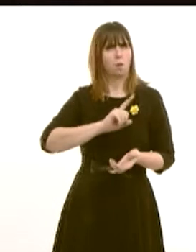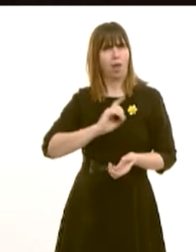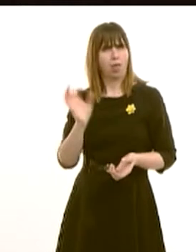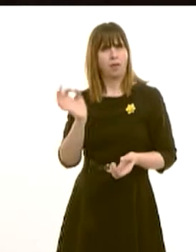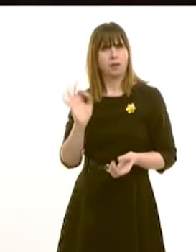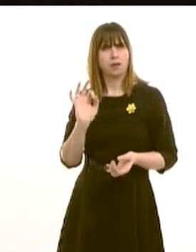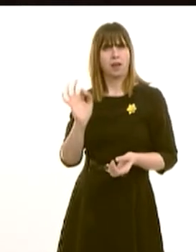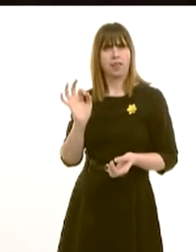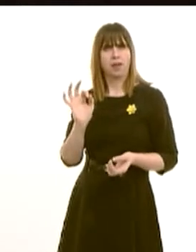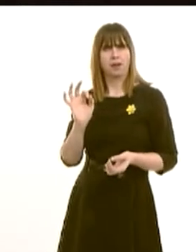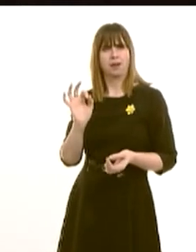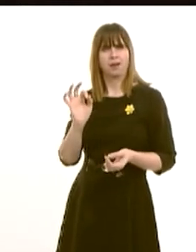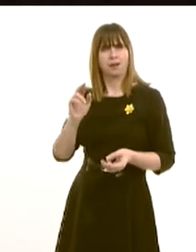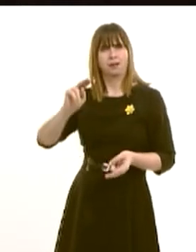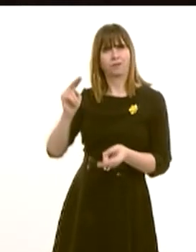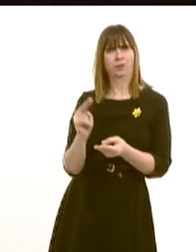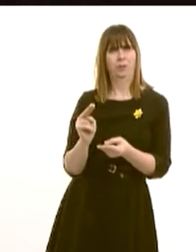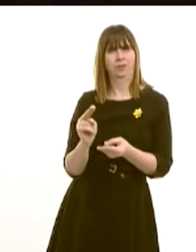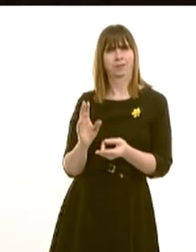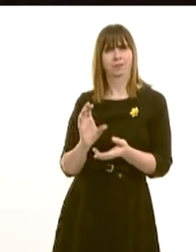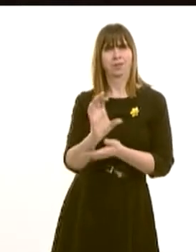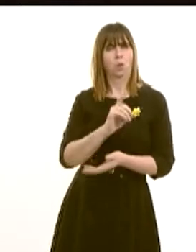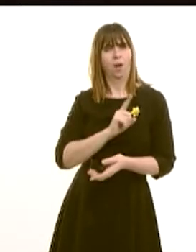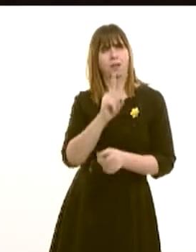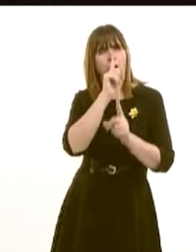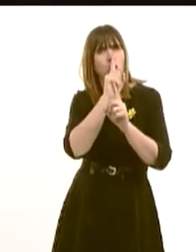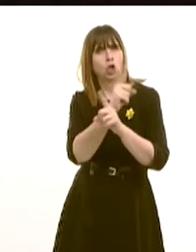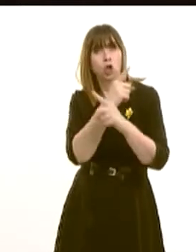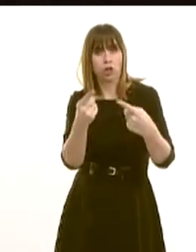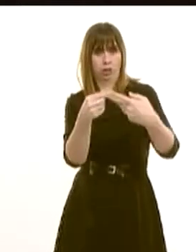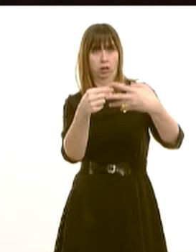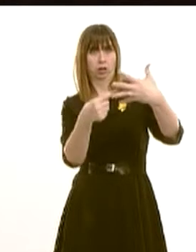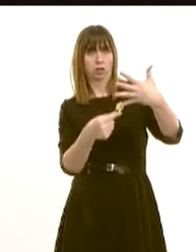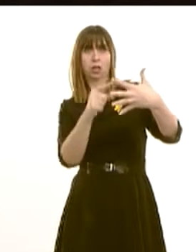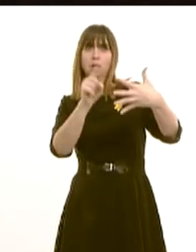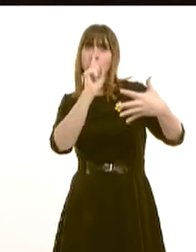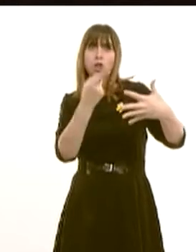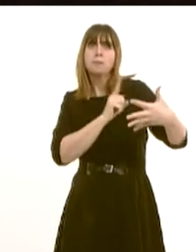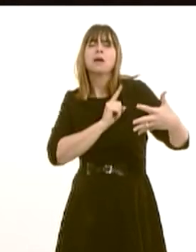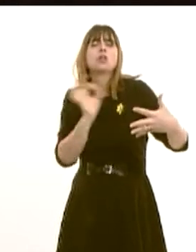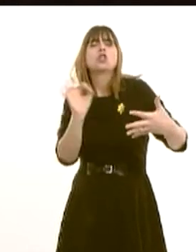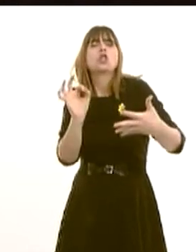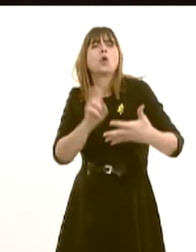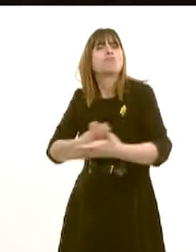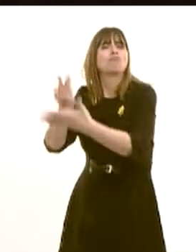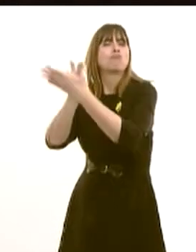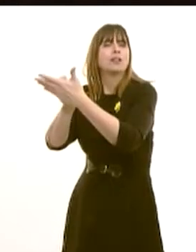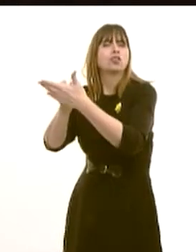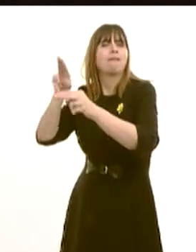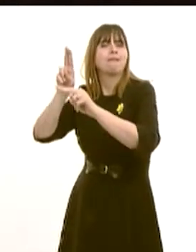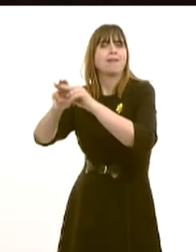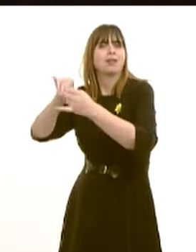to the tendra, given that they were unable during that period to perform one of the key functions, because there was no registration under the Financial